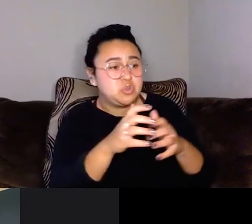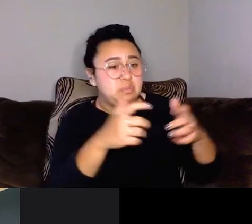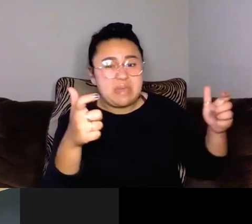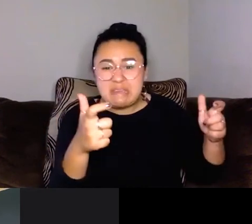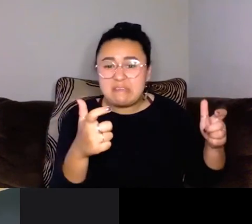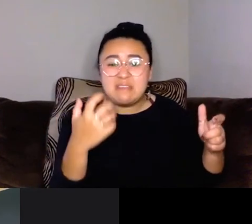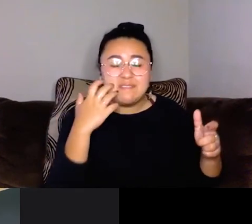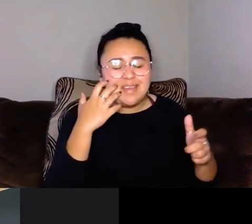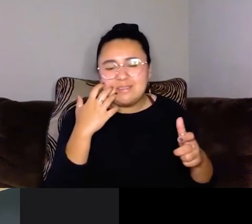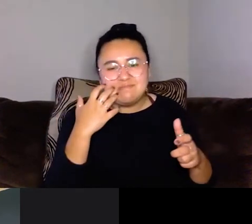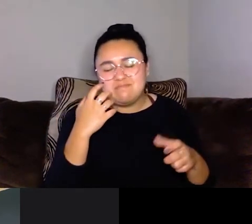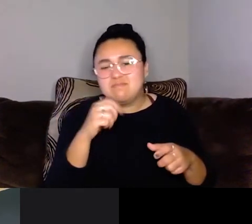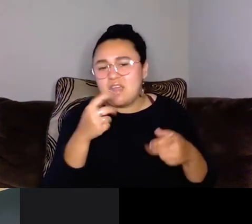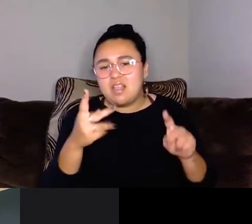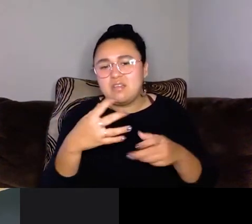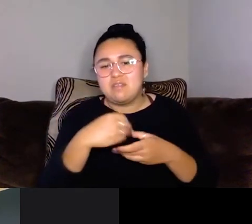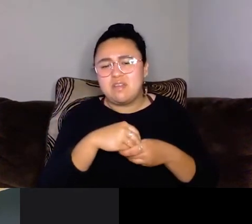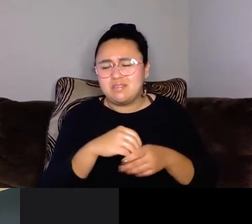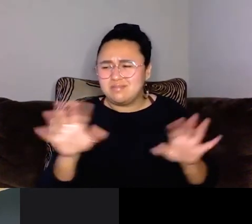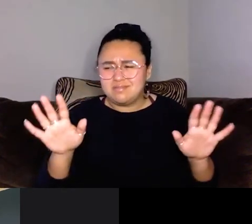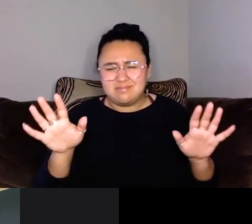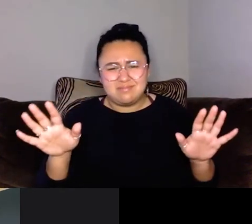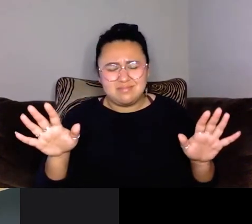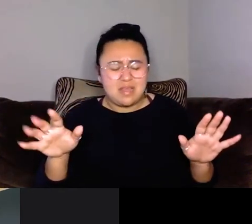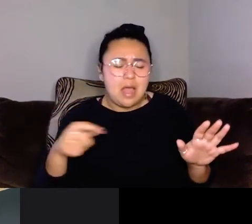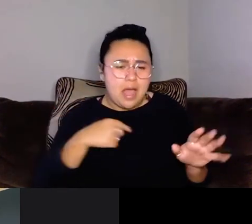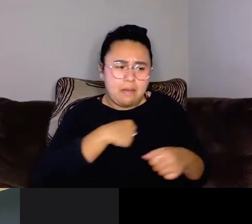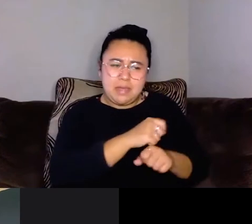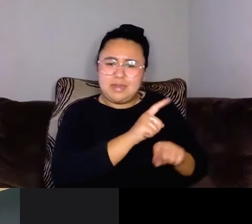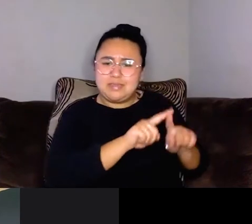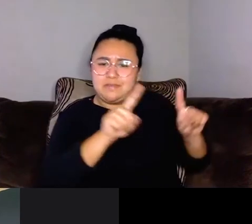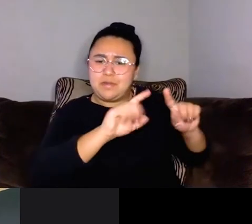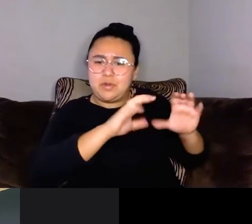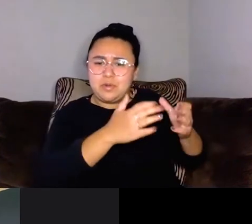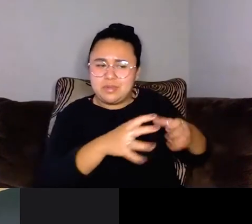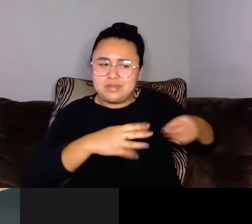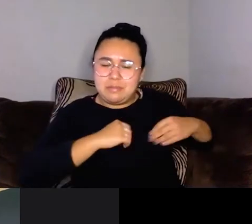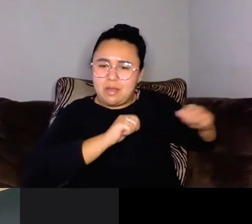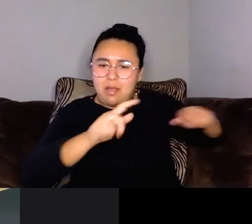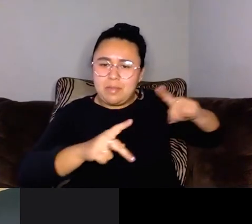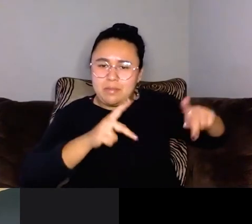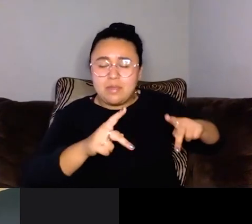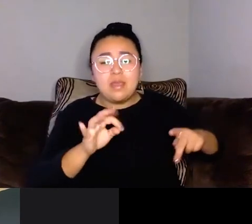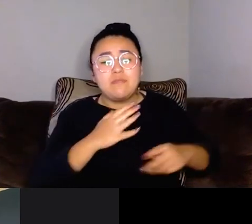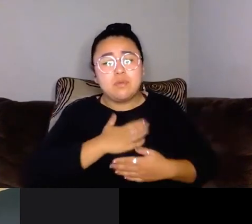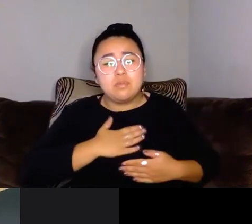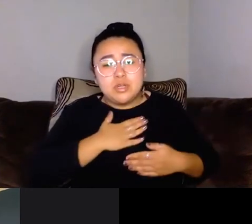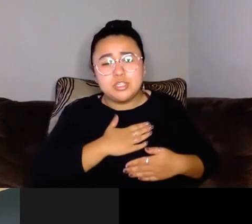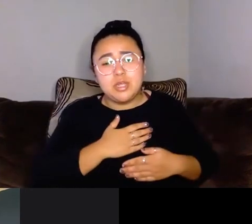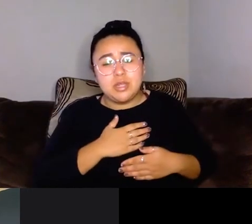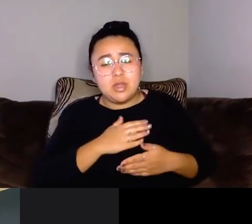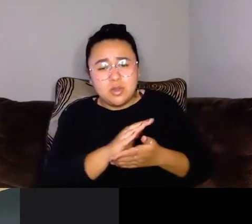be in it. So I created something that would accept everybody, you know, as long as you appreciate, uh, and are kind to people,